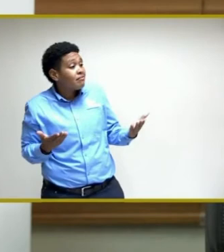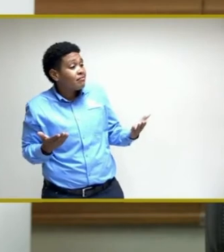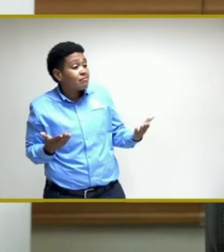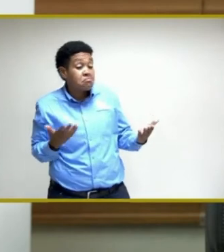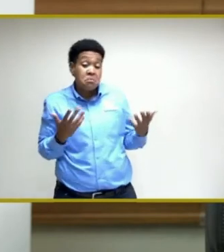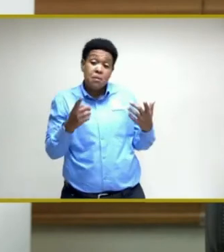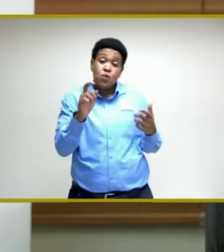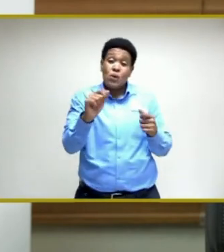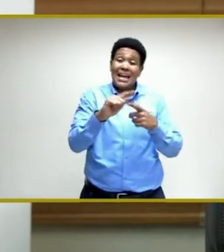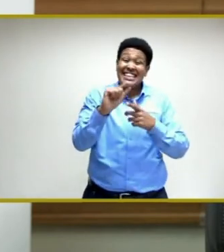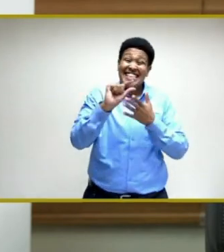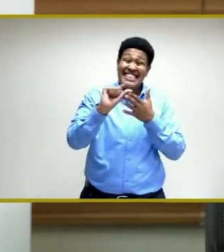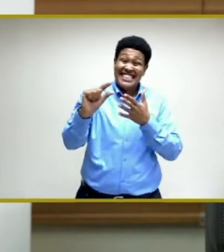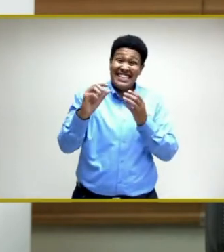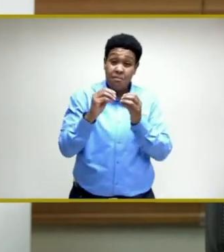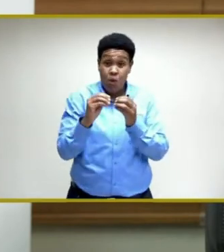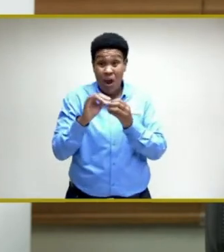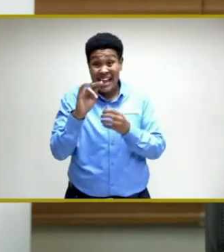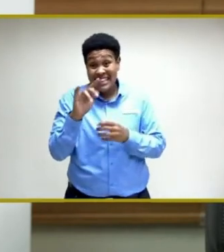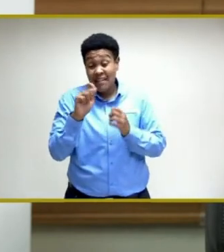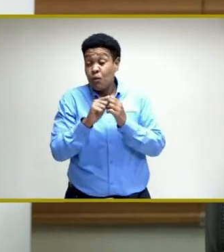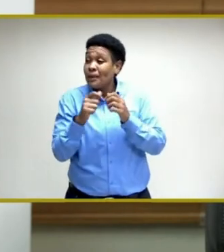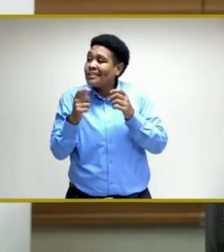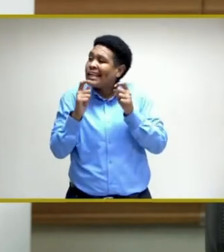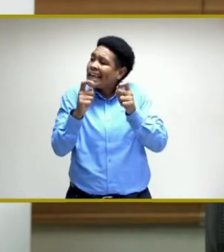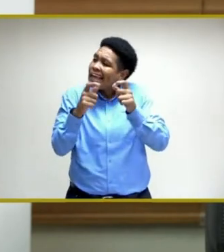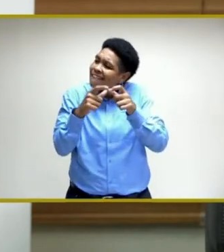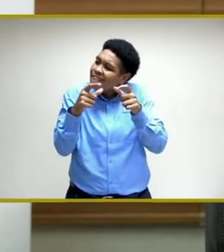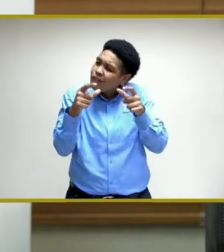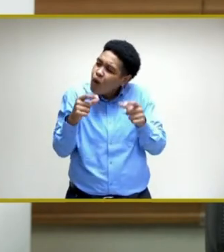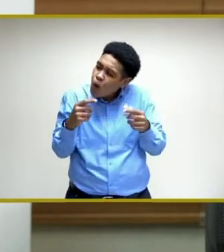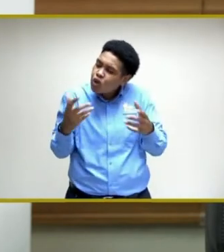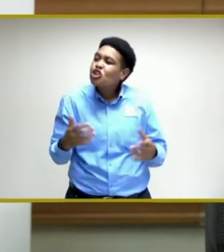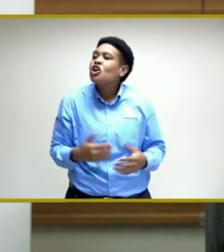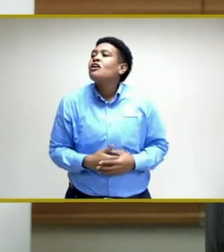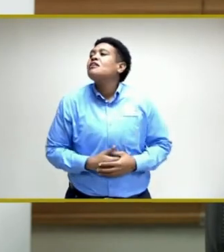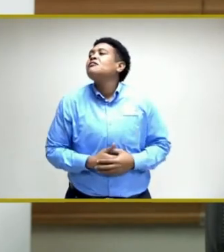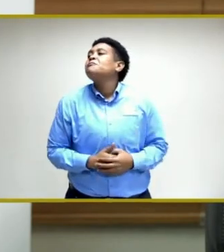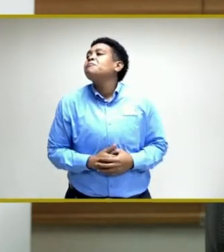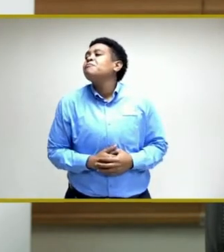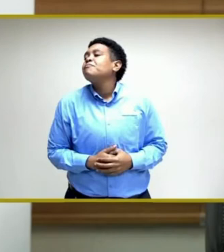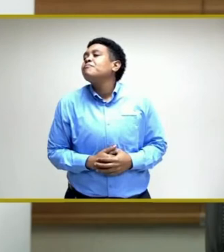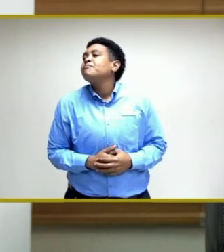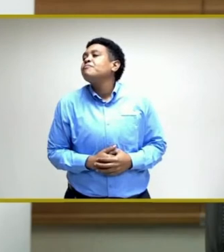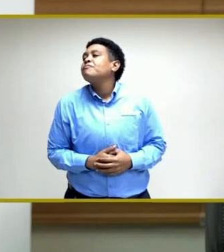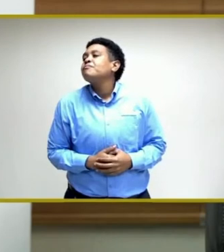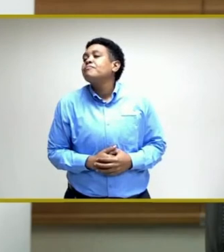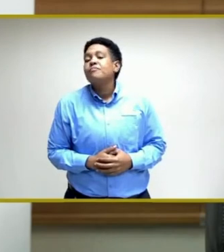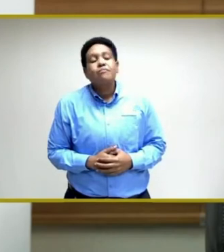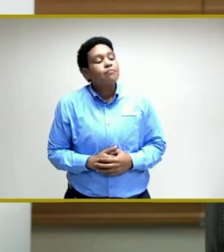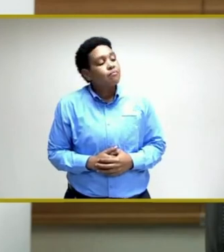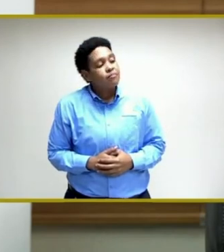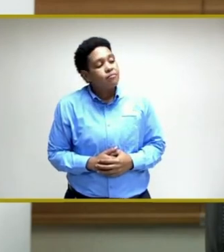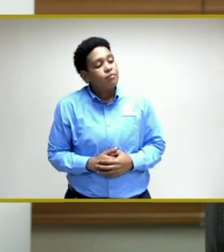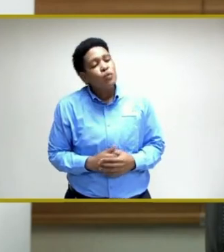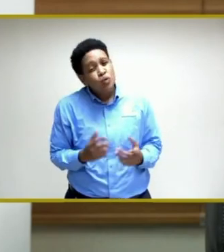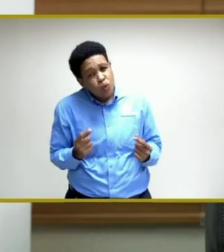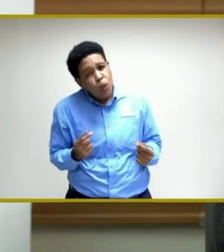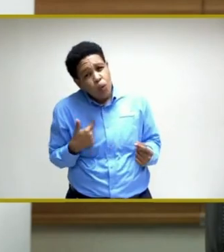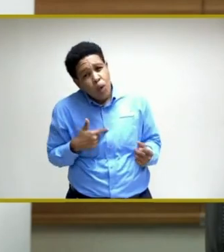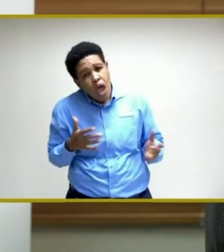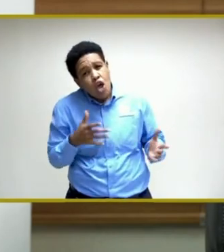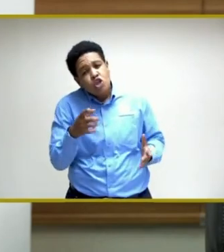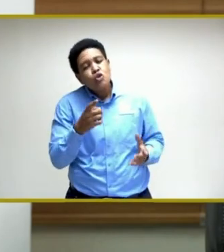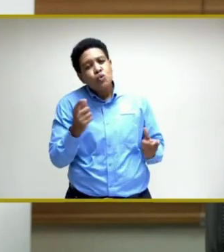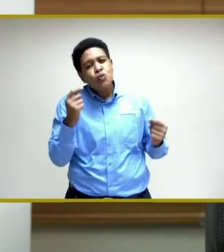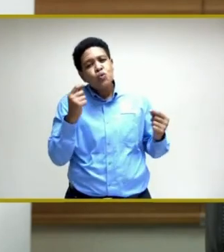incentivize further with a gift voucher, do it. I mean, we encourage you to do it. You